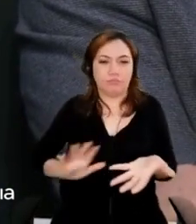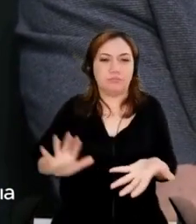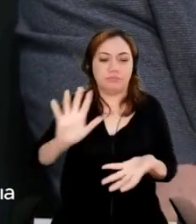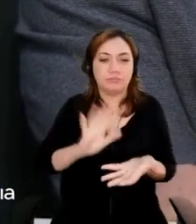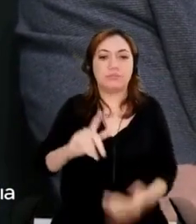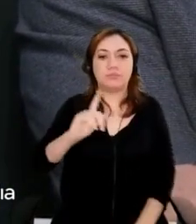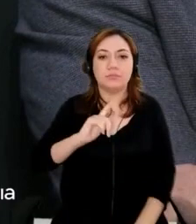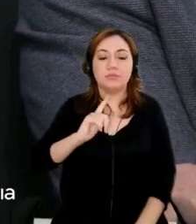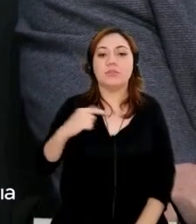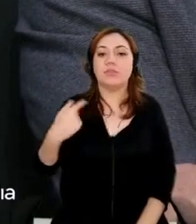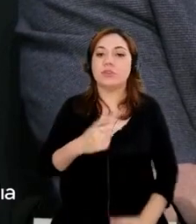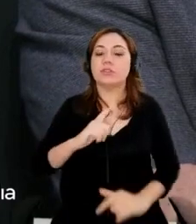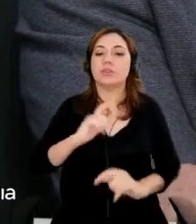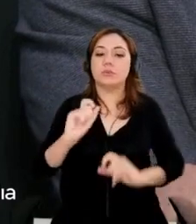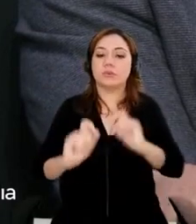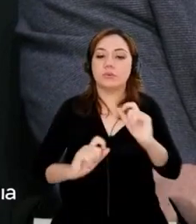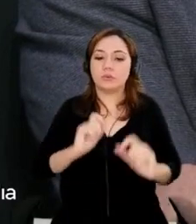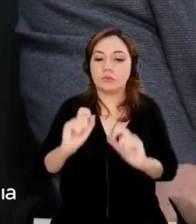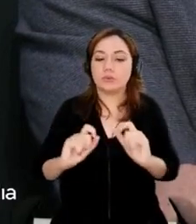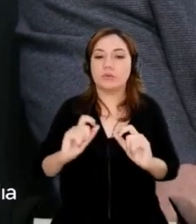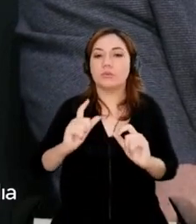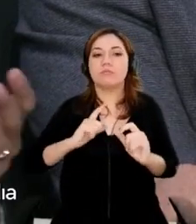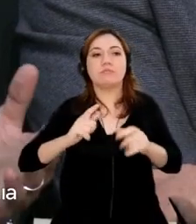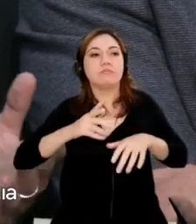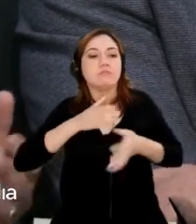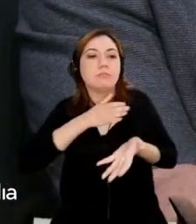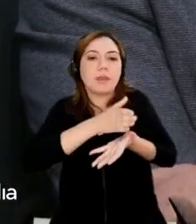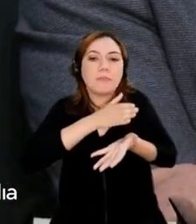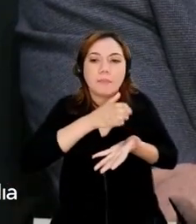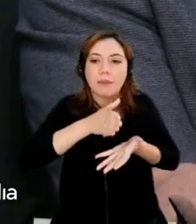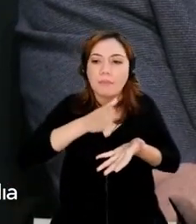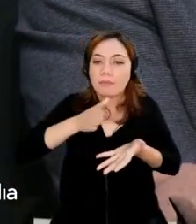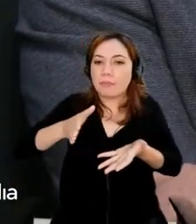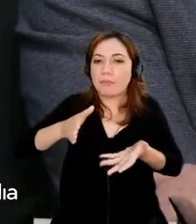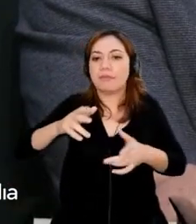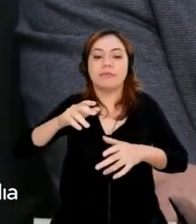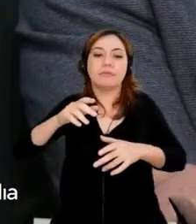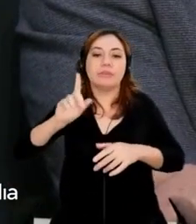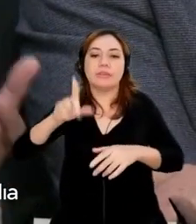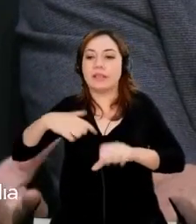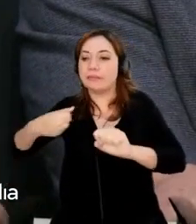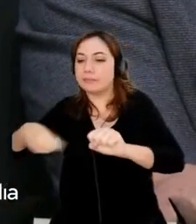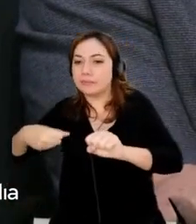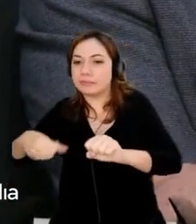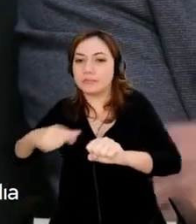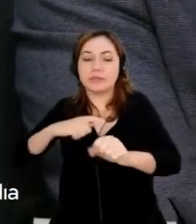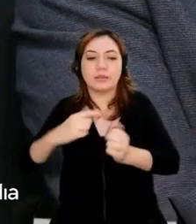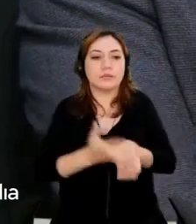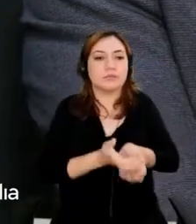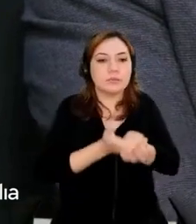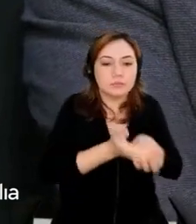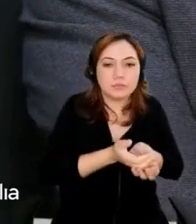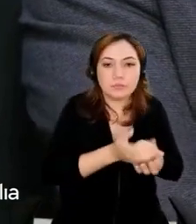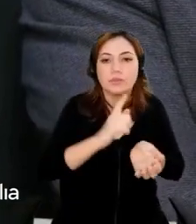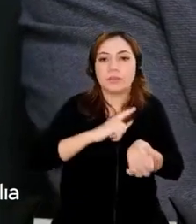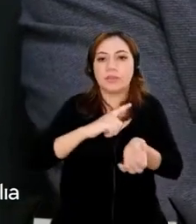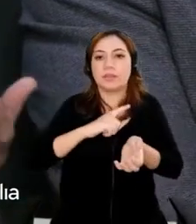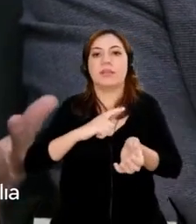wide range of, you know, products from motorcycles to boats to e-bikes to